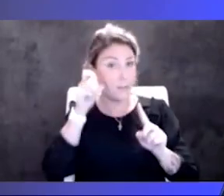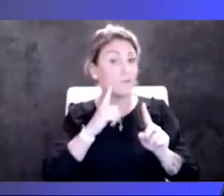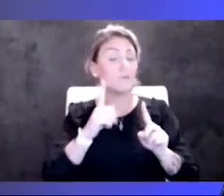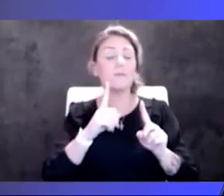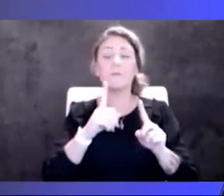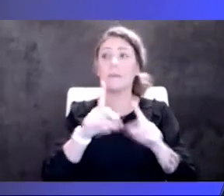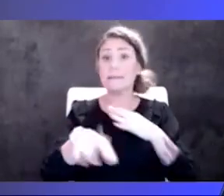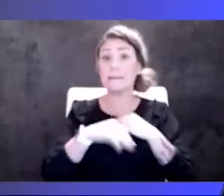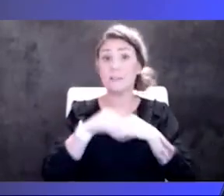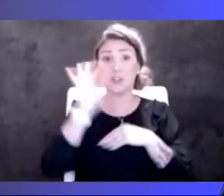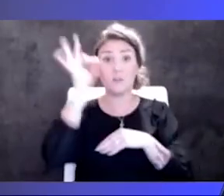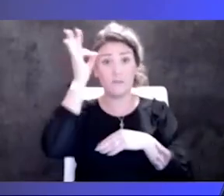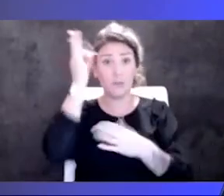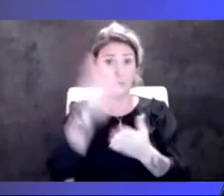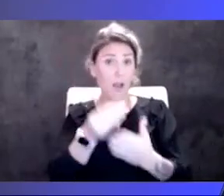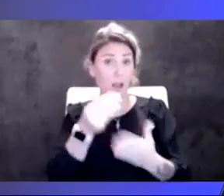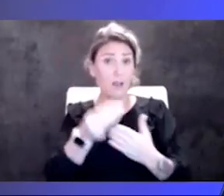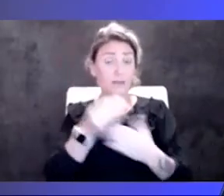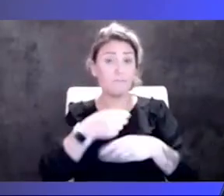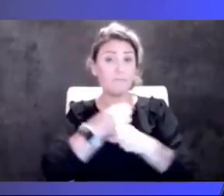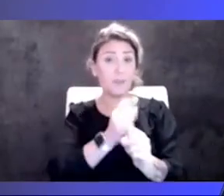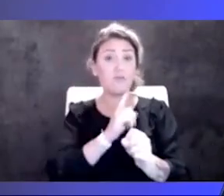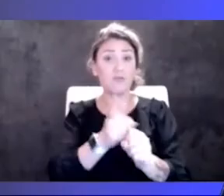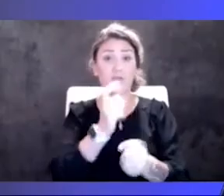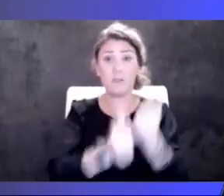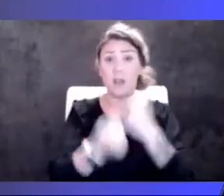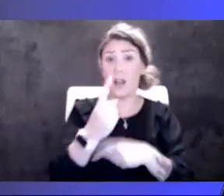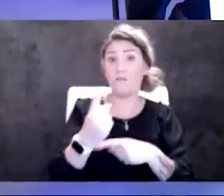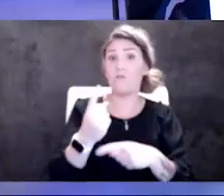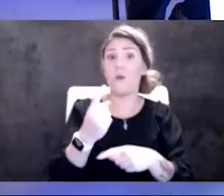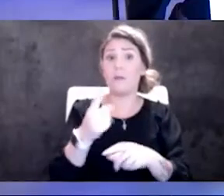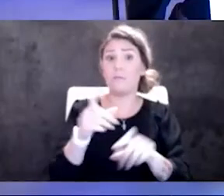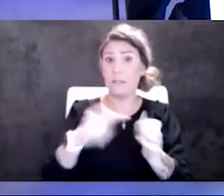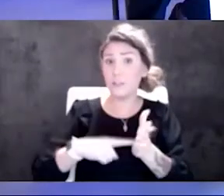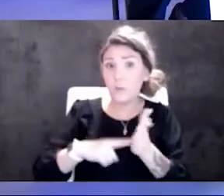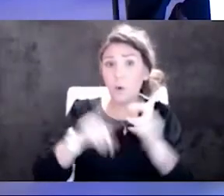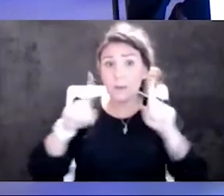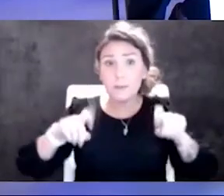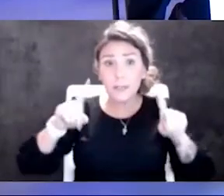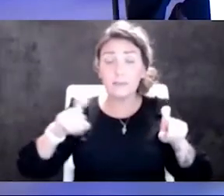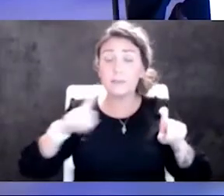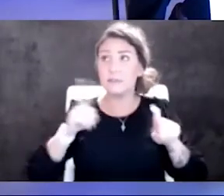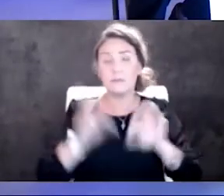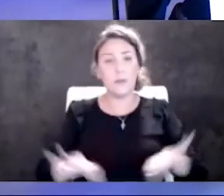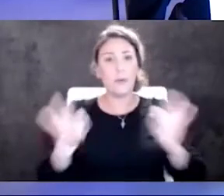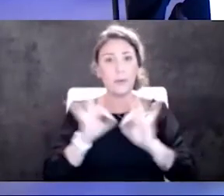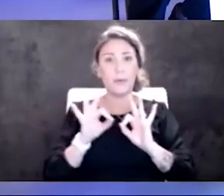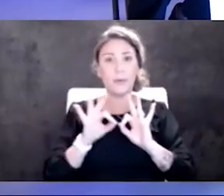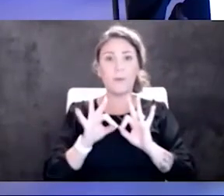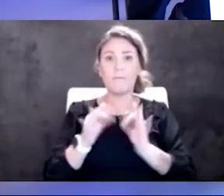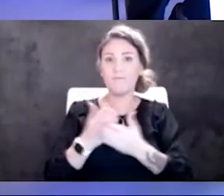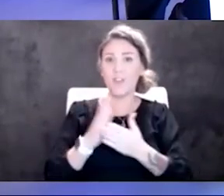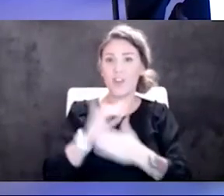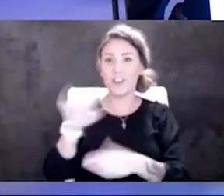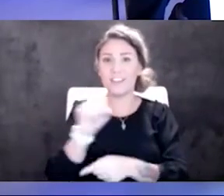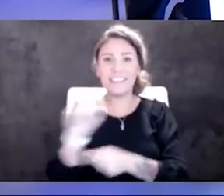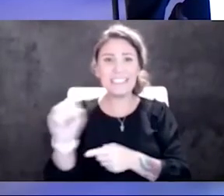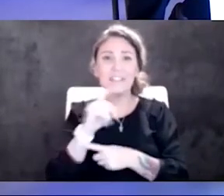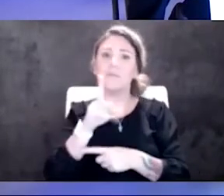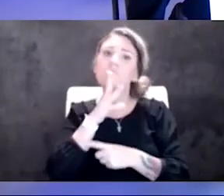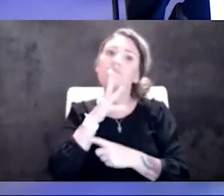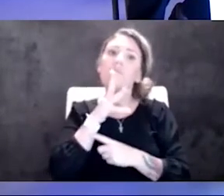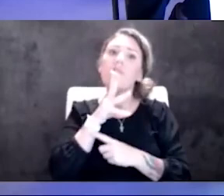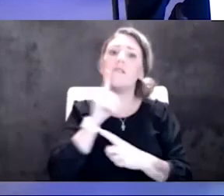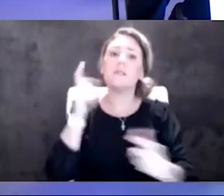to really make sure that everybody can get tested. Yeah, it's a big deal. All right, Jess, we've been talking along because there's been a big news cycle